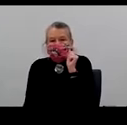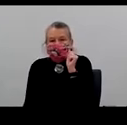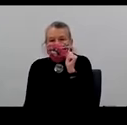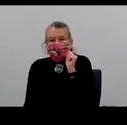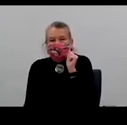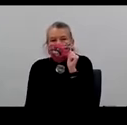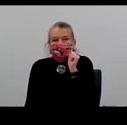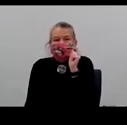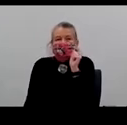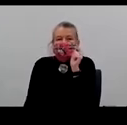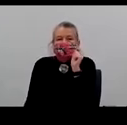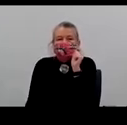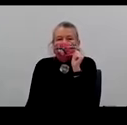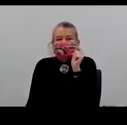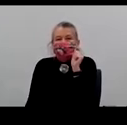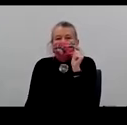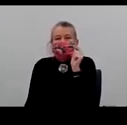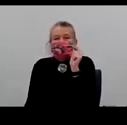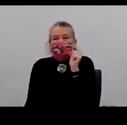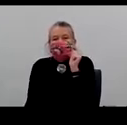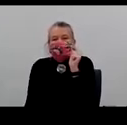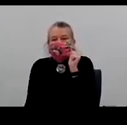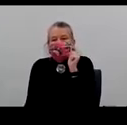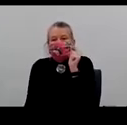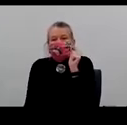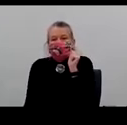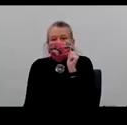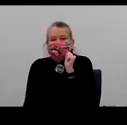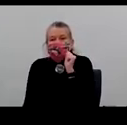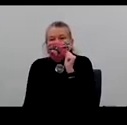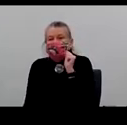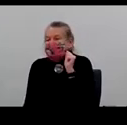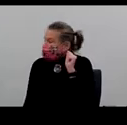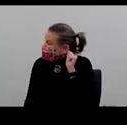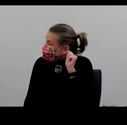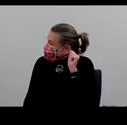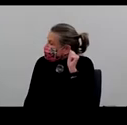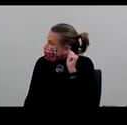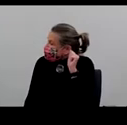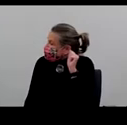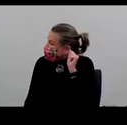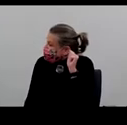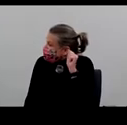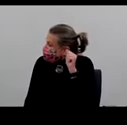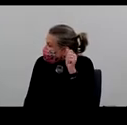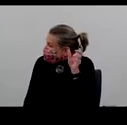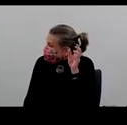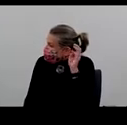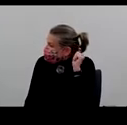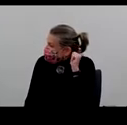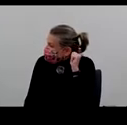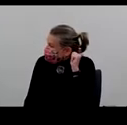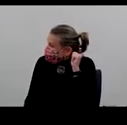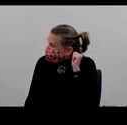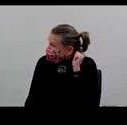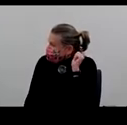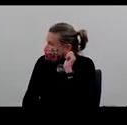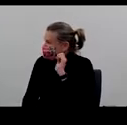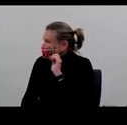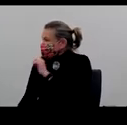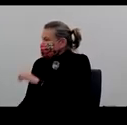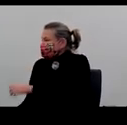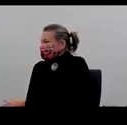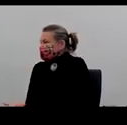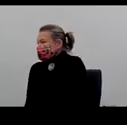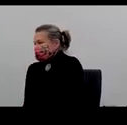against type 1 interferon leads to more severe disease. Heath, would you like to comment and have you looked at interferon levels?